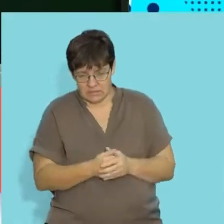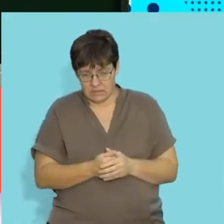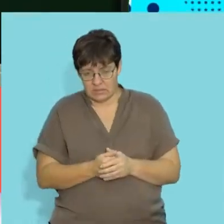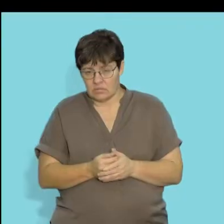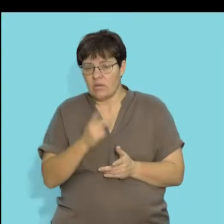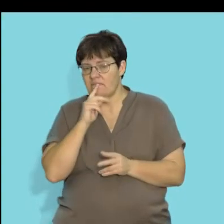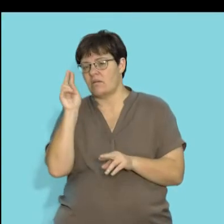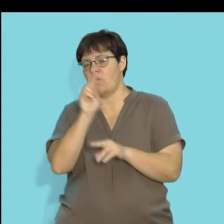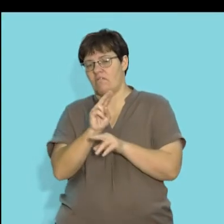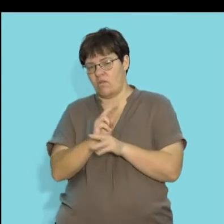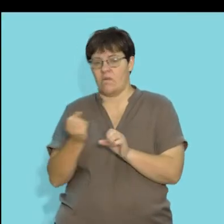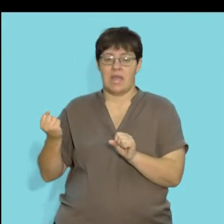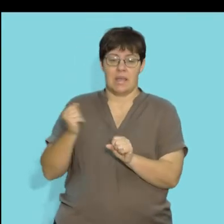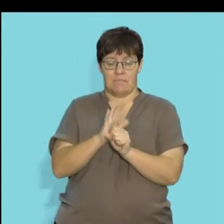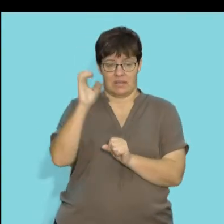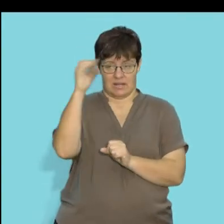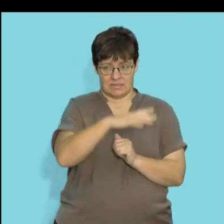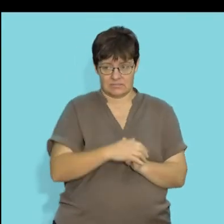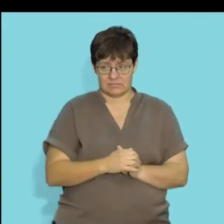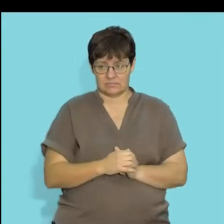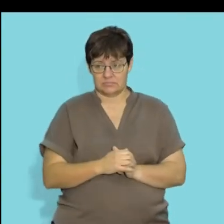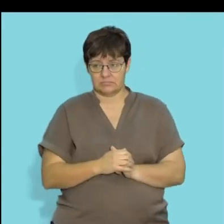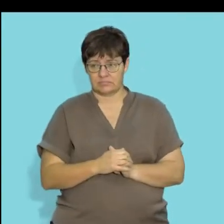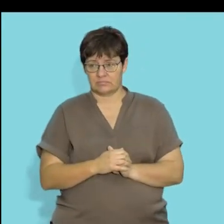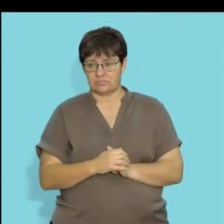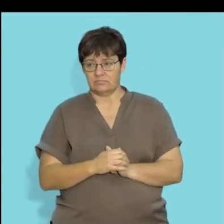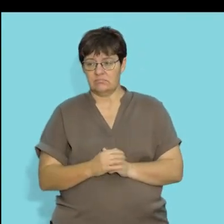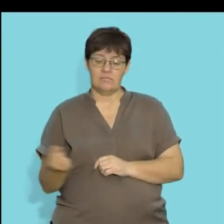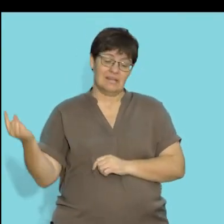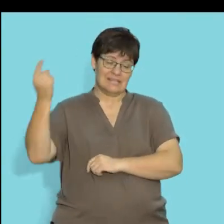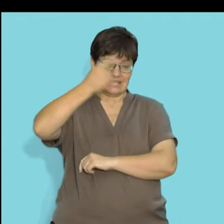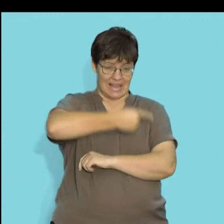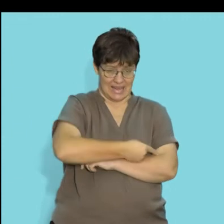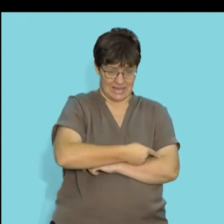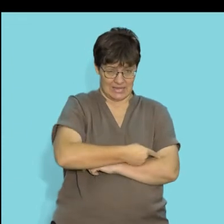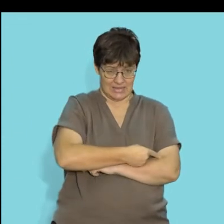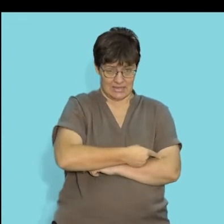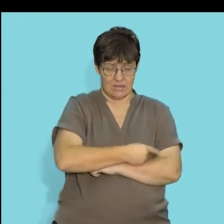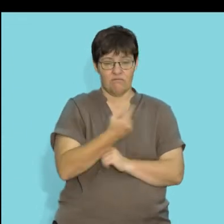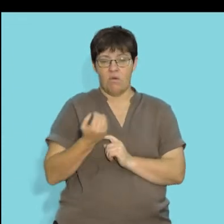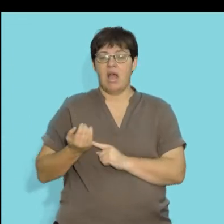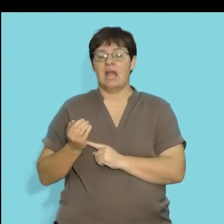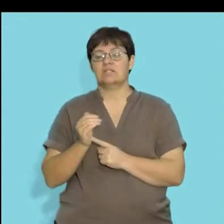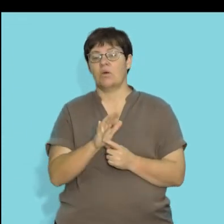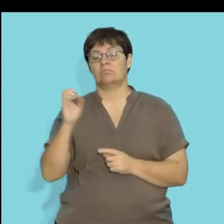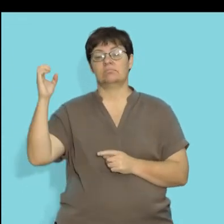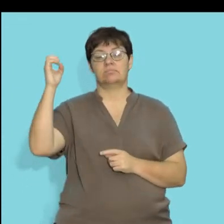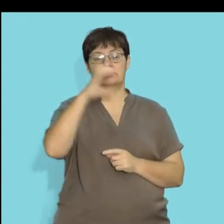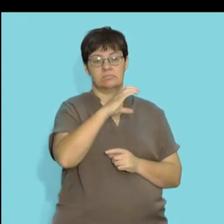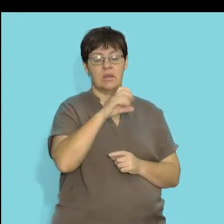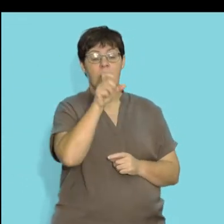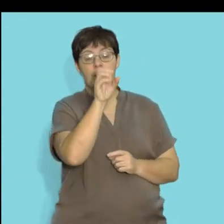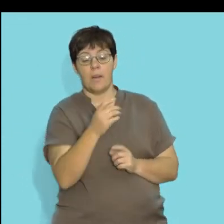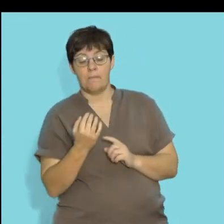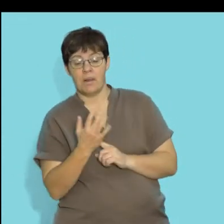on that, we can have an overview of the impact of light. So the length of the day, which is the duration of exposure, affects